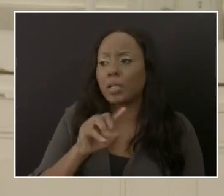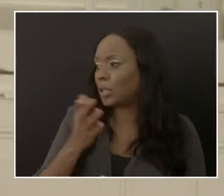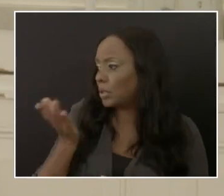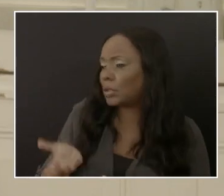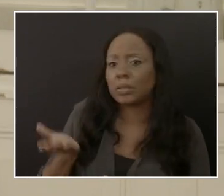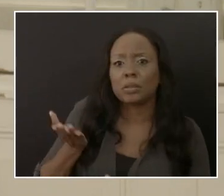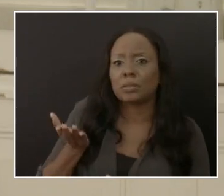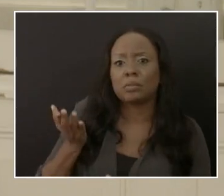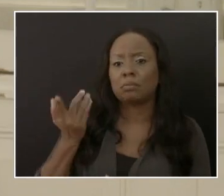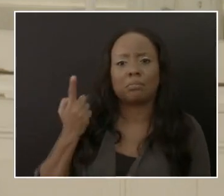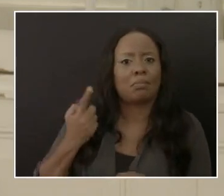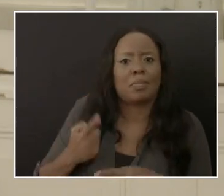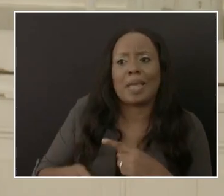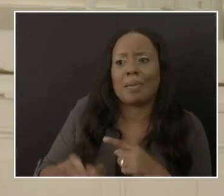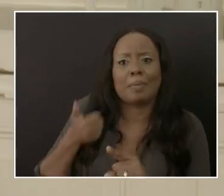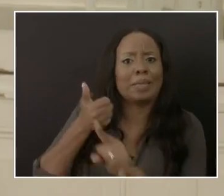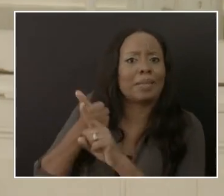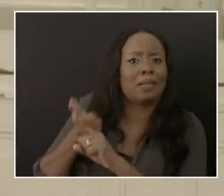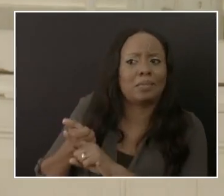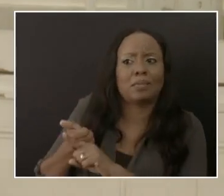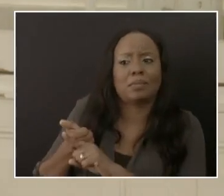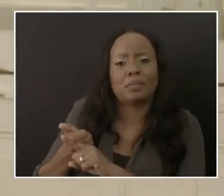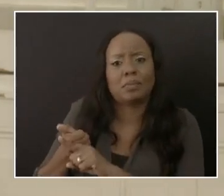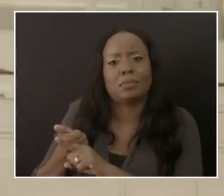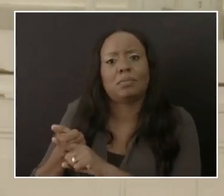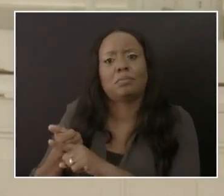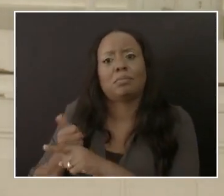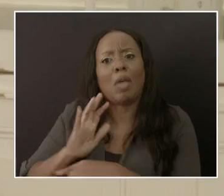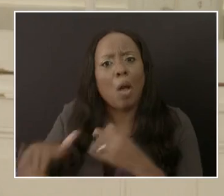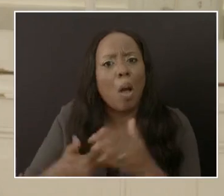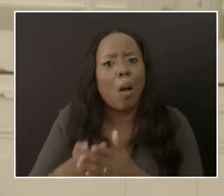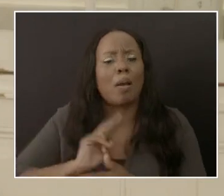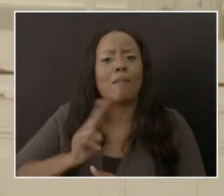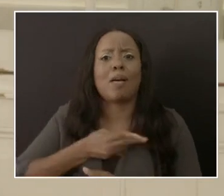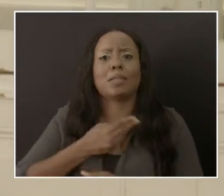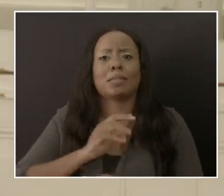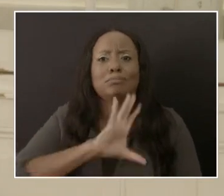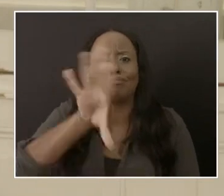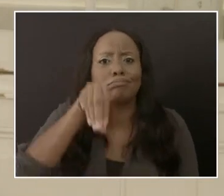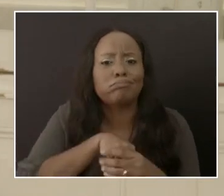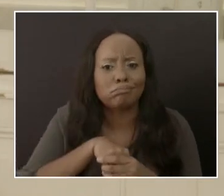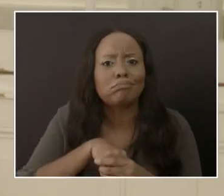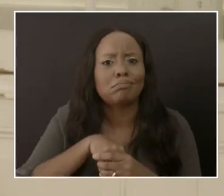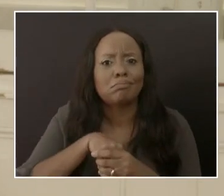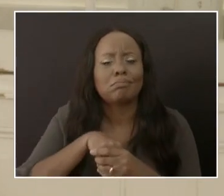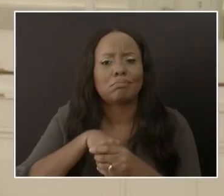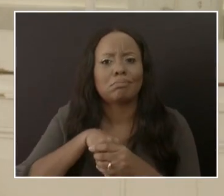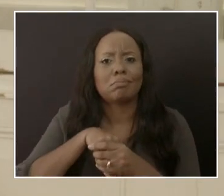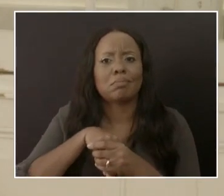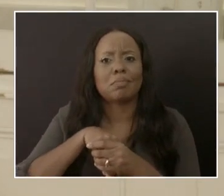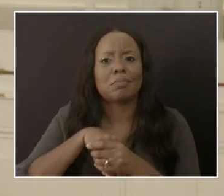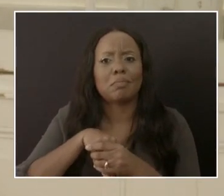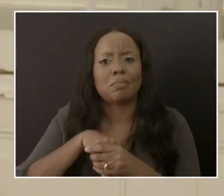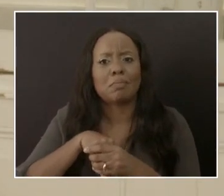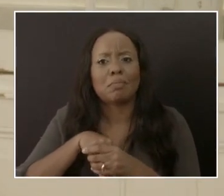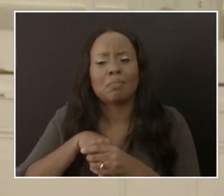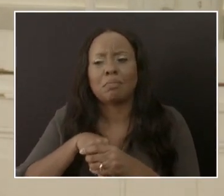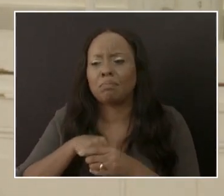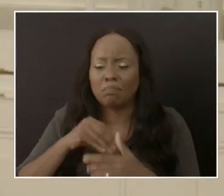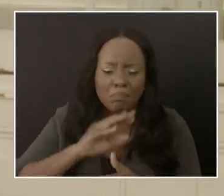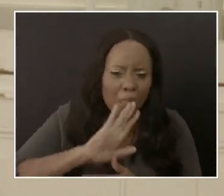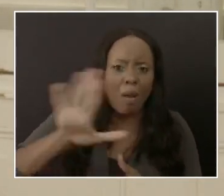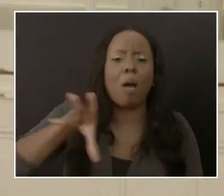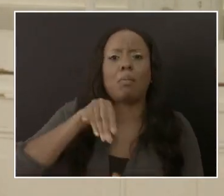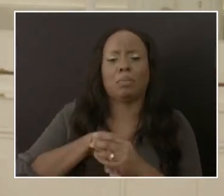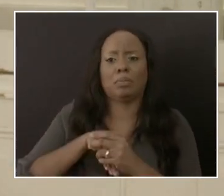is how I have seen the inability for a countrywide approach with respect